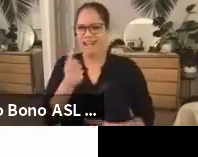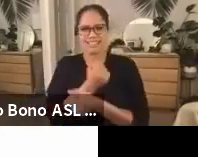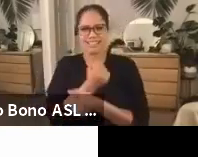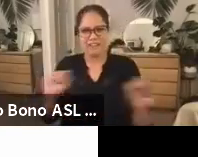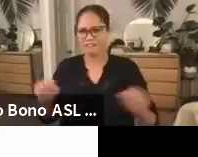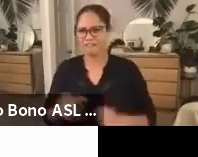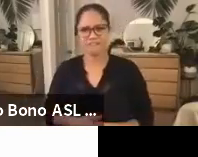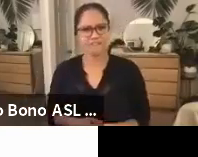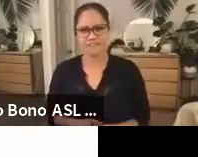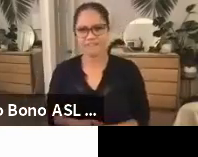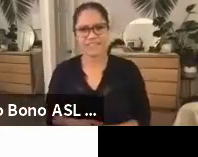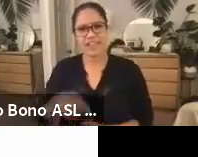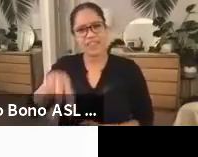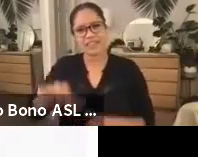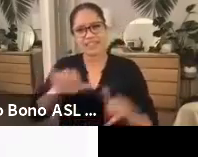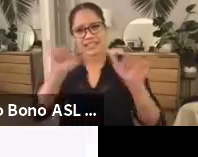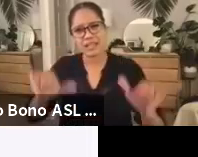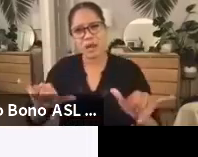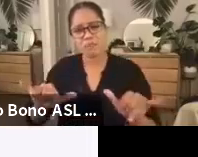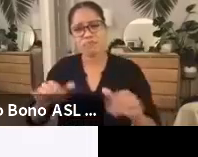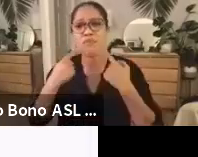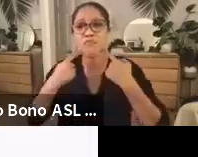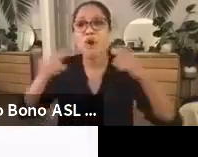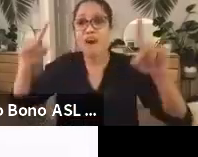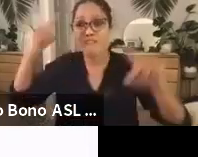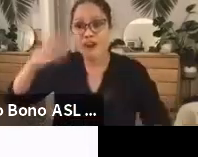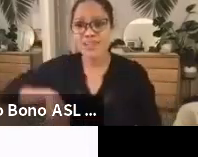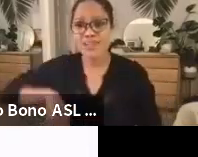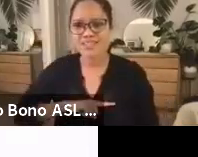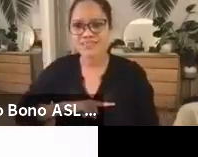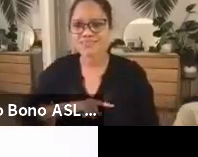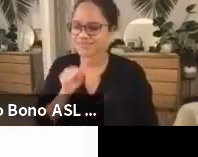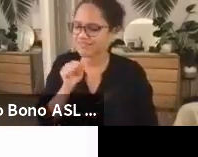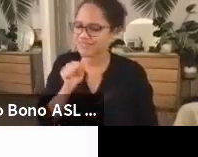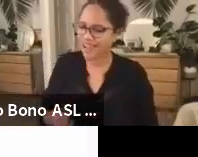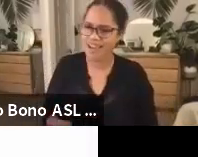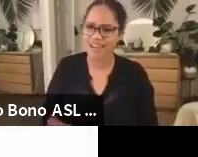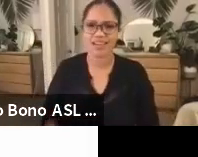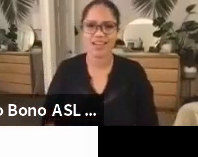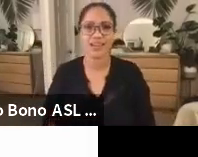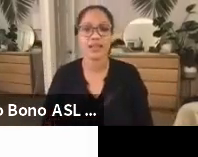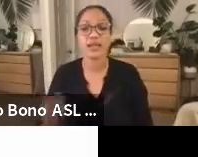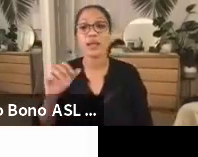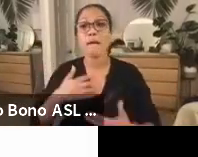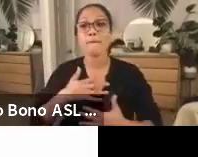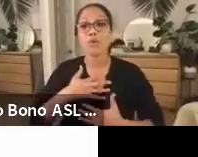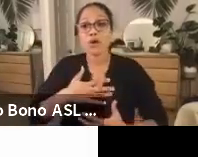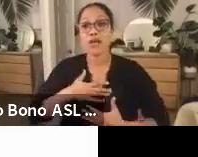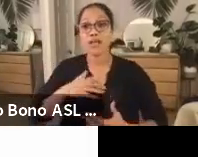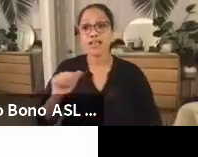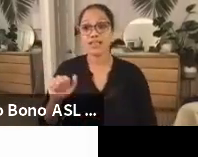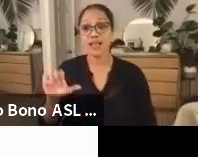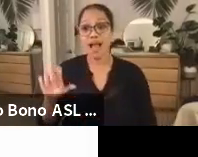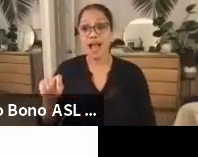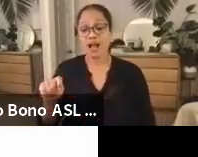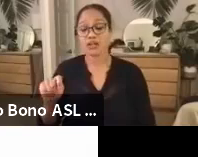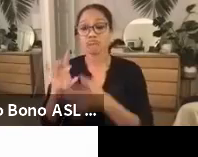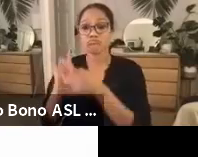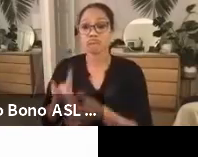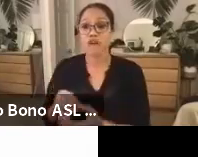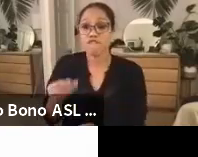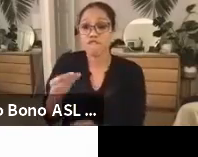working for us. The Breathe Act isn't only about defunding. In fact,